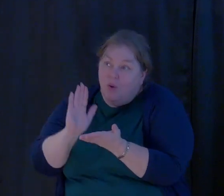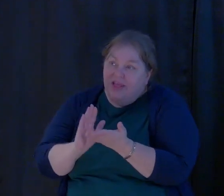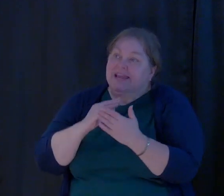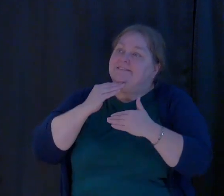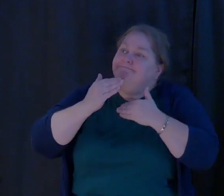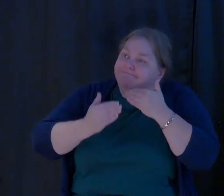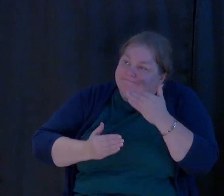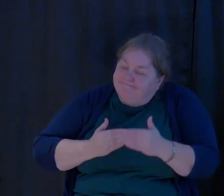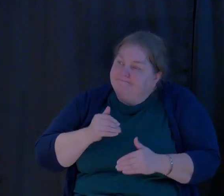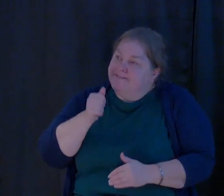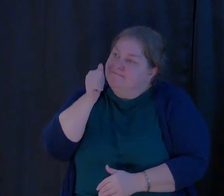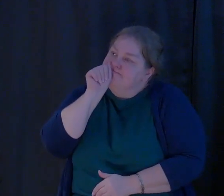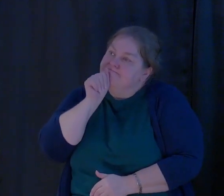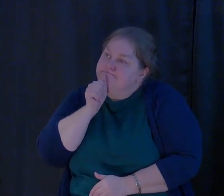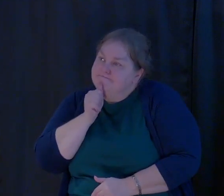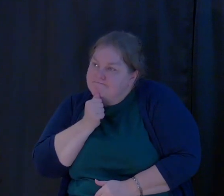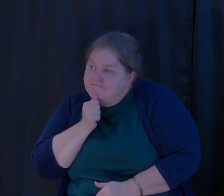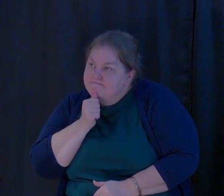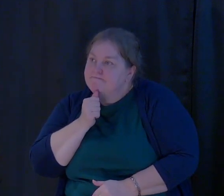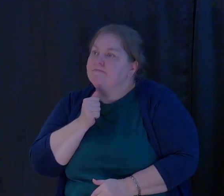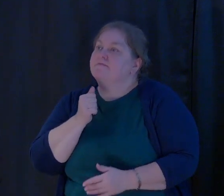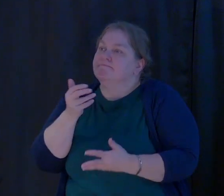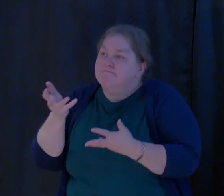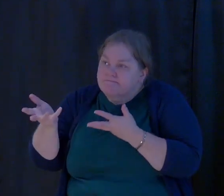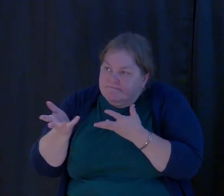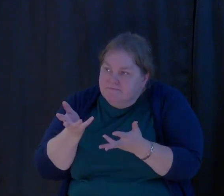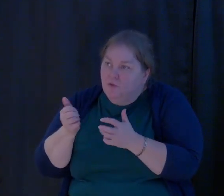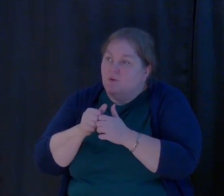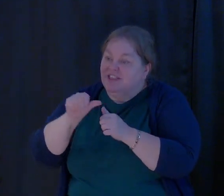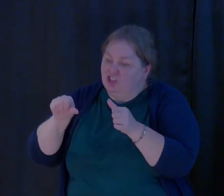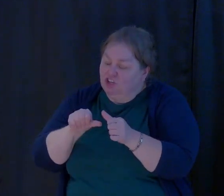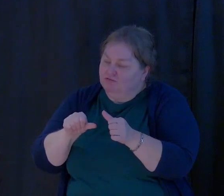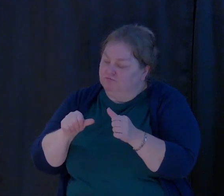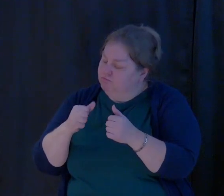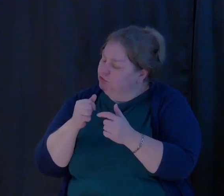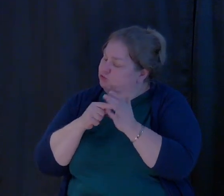with long-suffering, bearing with one another in love.